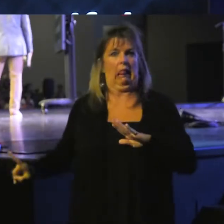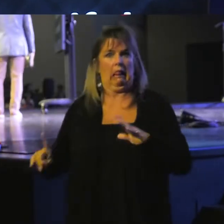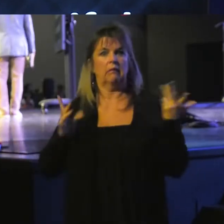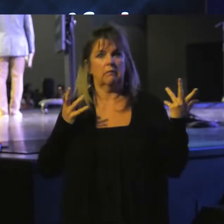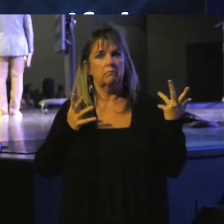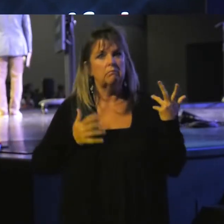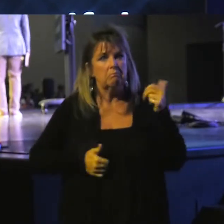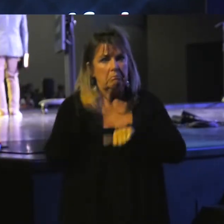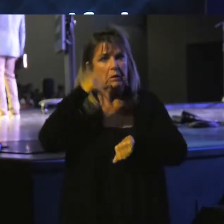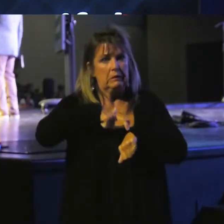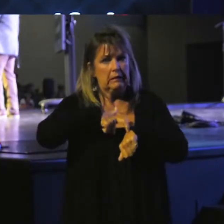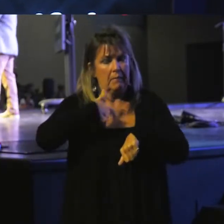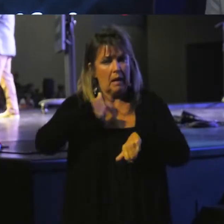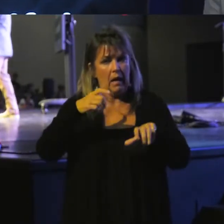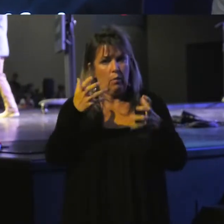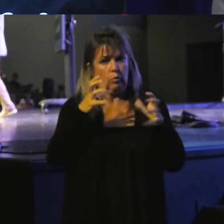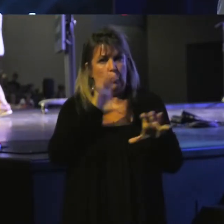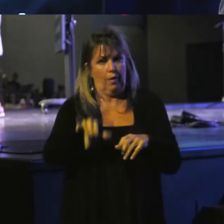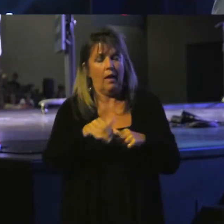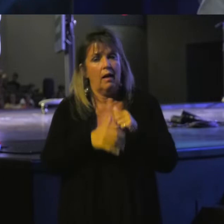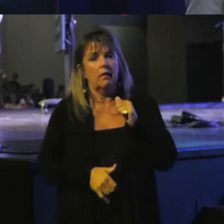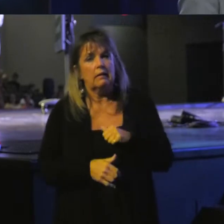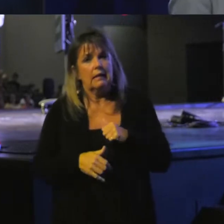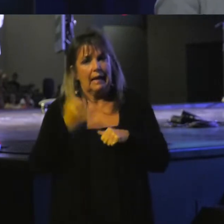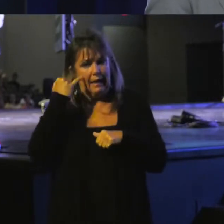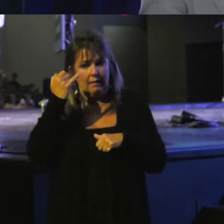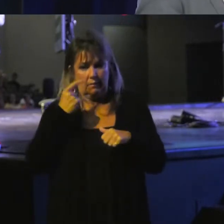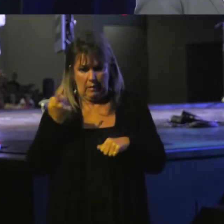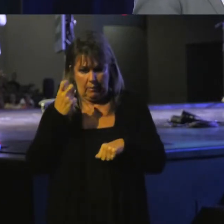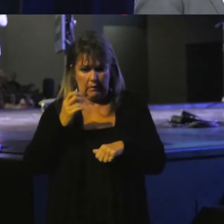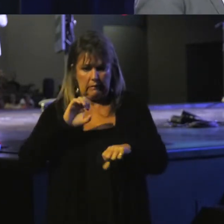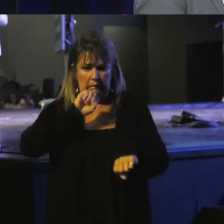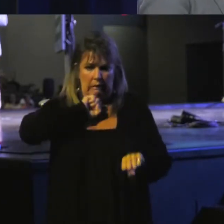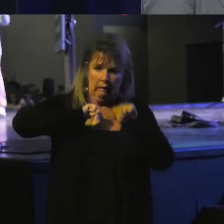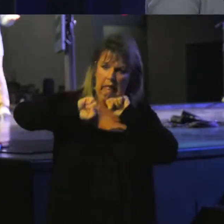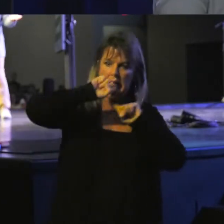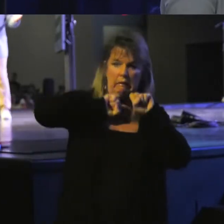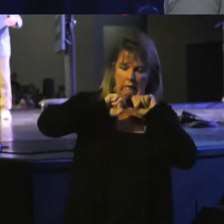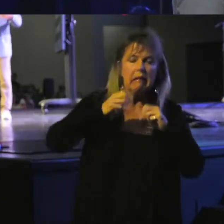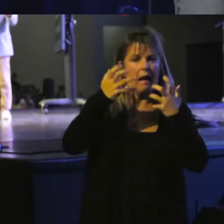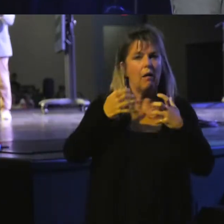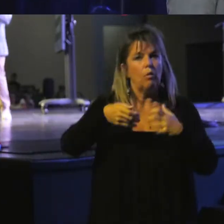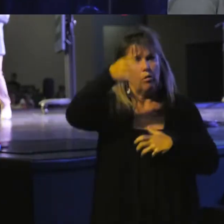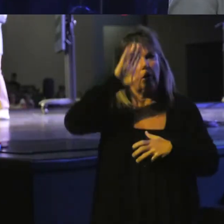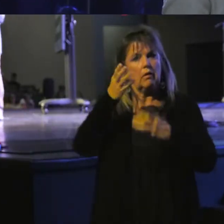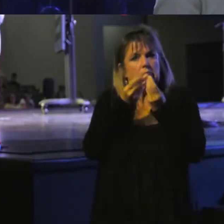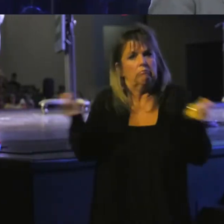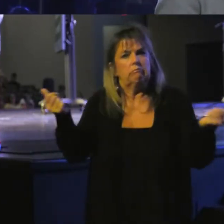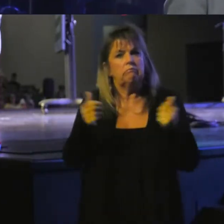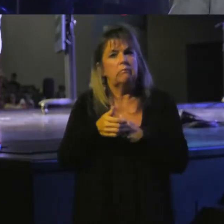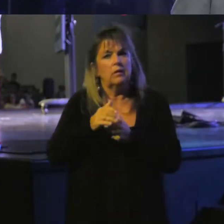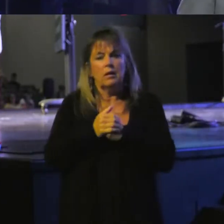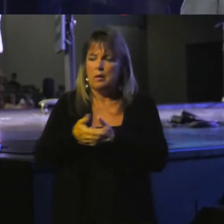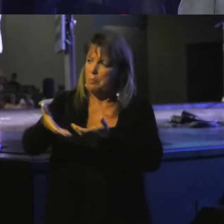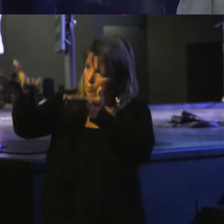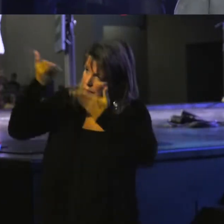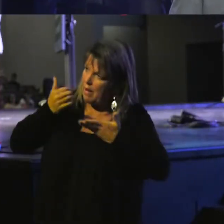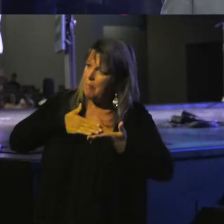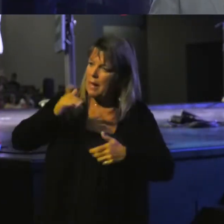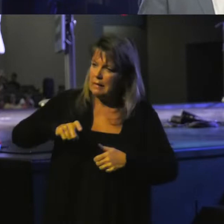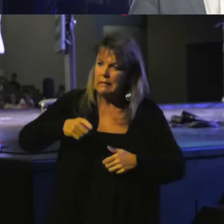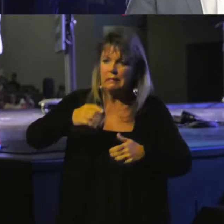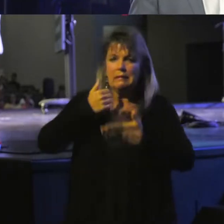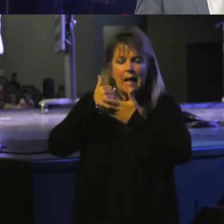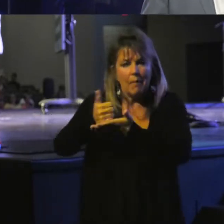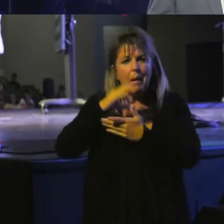is what I normally want to do. When I go through something difficult, I want God to take it away. Lord, heal me. Lord, remove this situation. Lord, provide for my need. Lord, help my